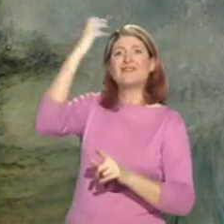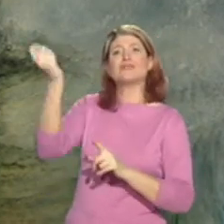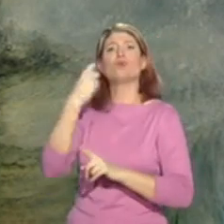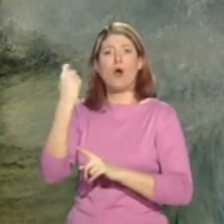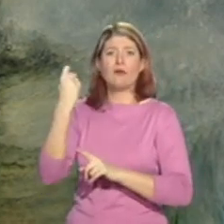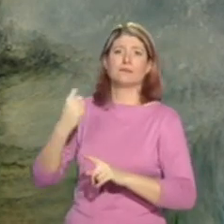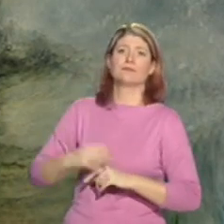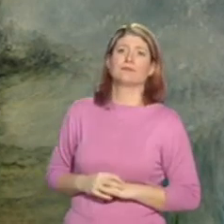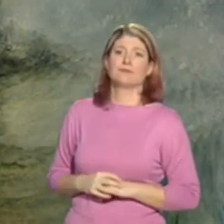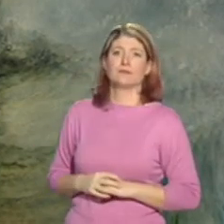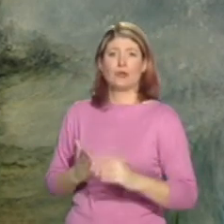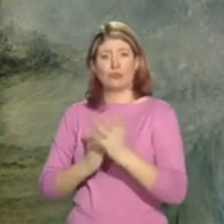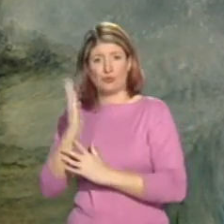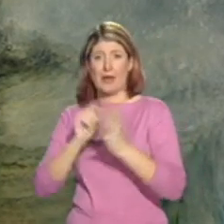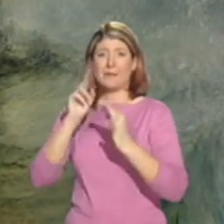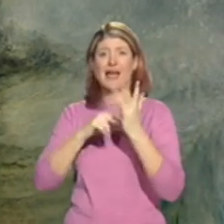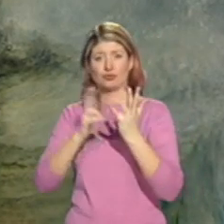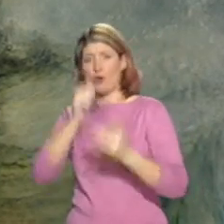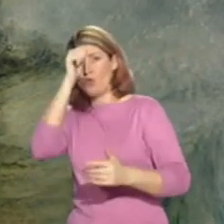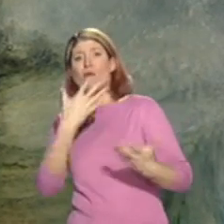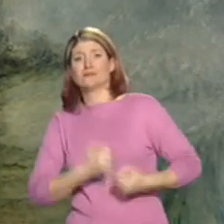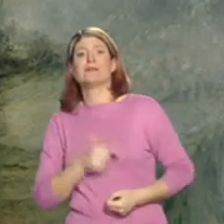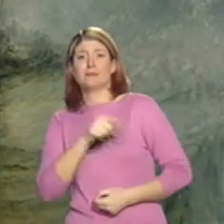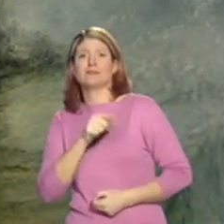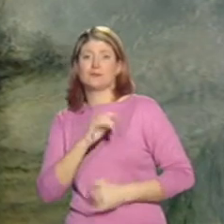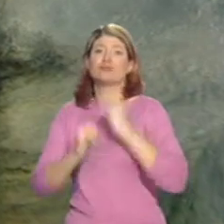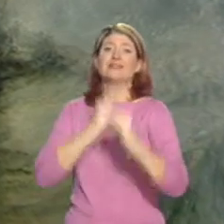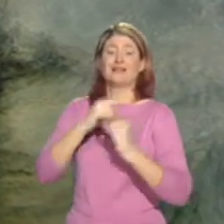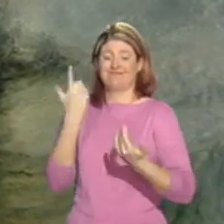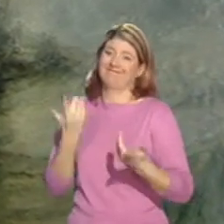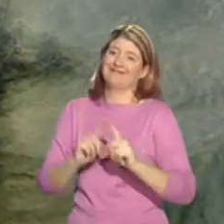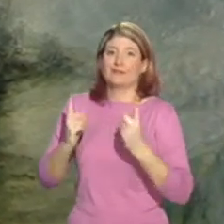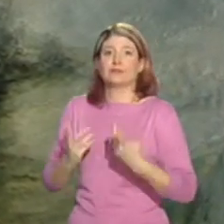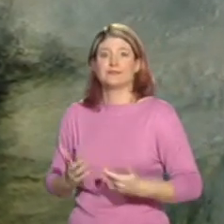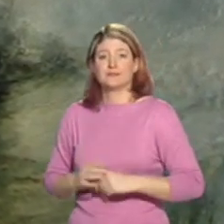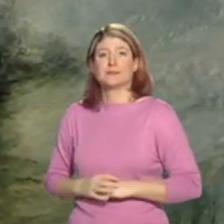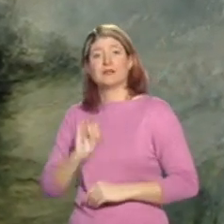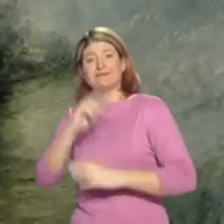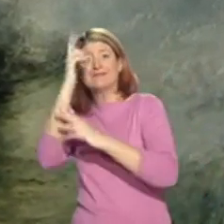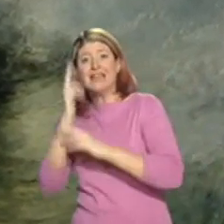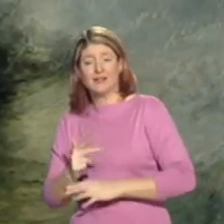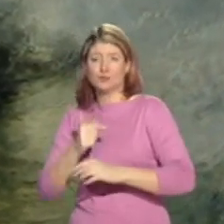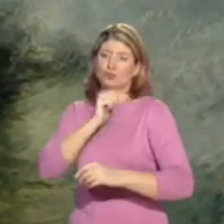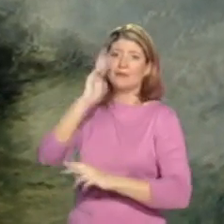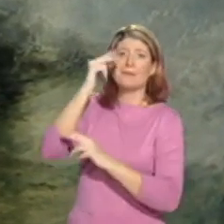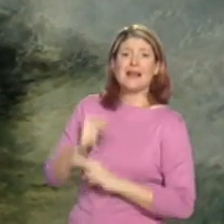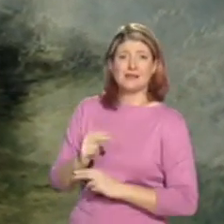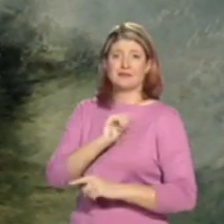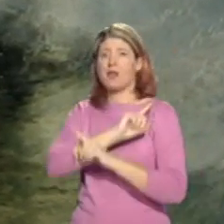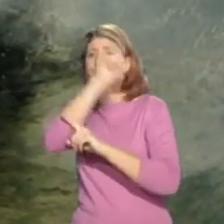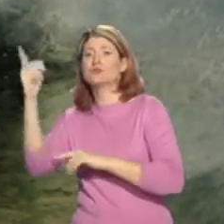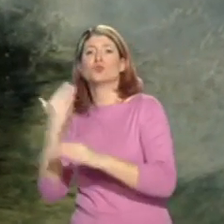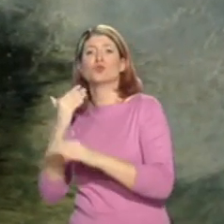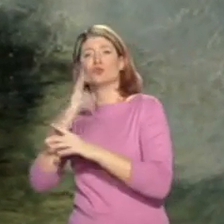The critics, though, were another matter. His technique and use of paint in his late works were likened to custard,